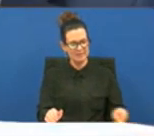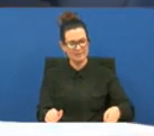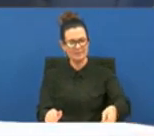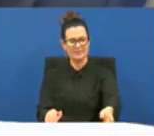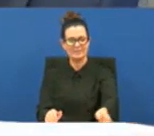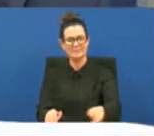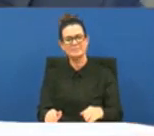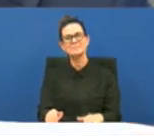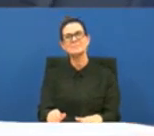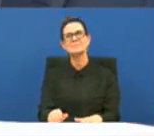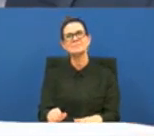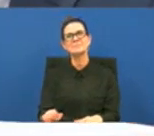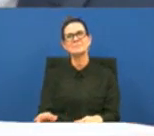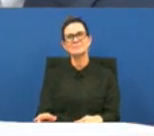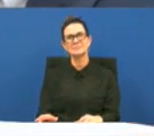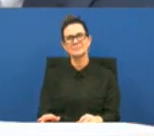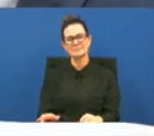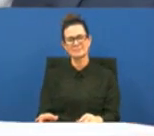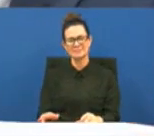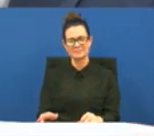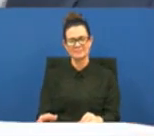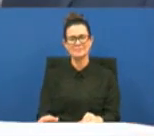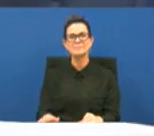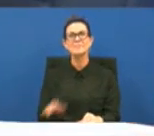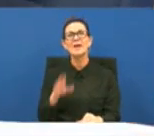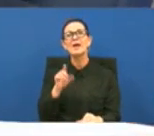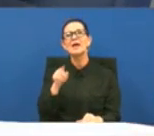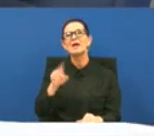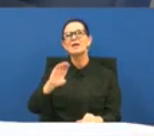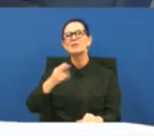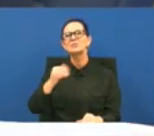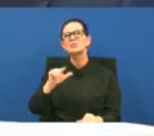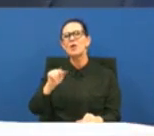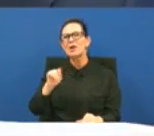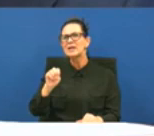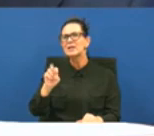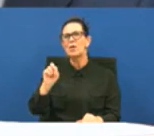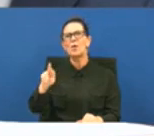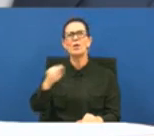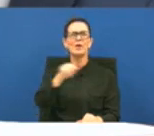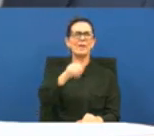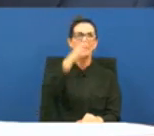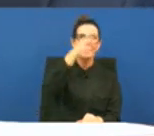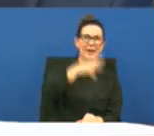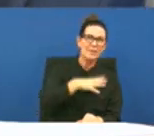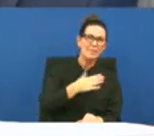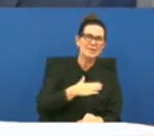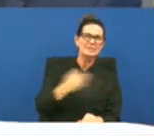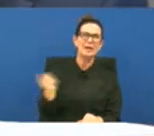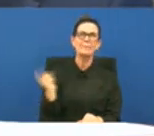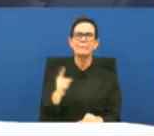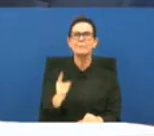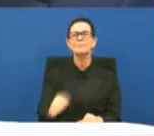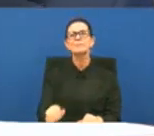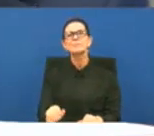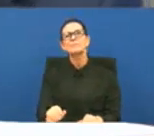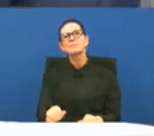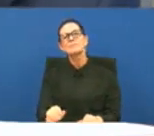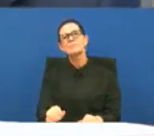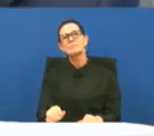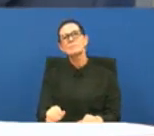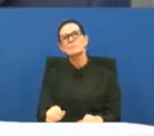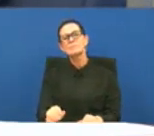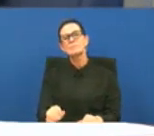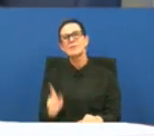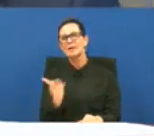um charlotte or it could possibly be the gentleman from ri international i had a couple questions um for you guys if y'all can